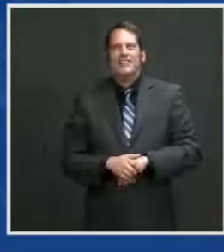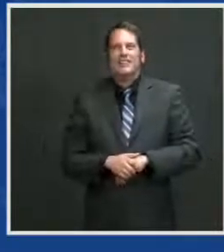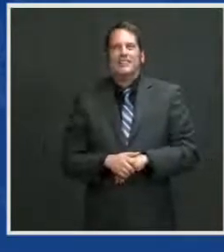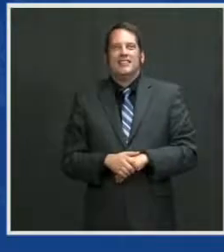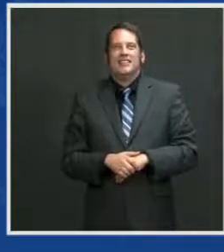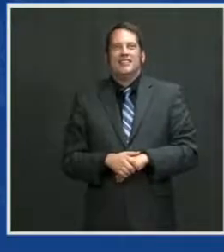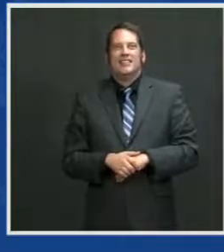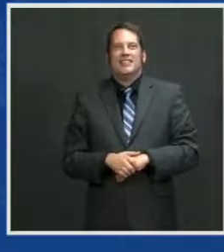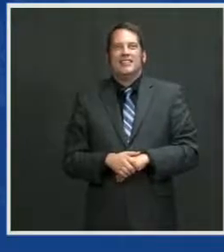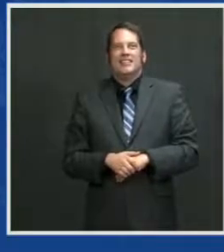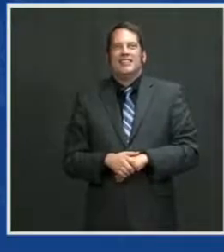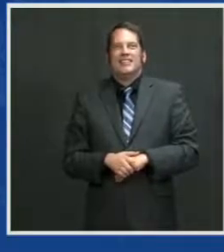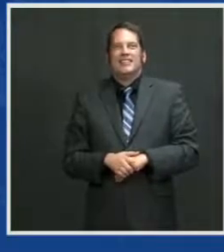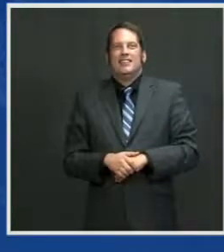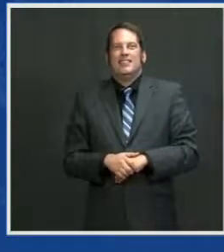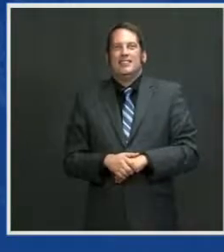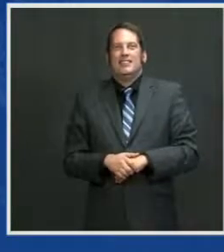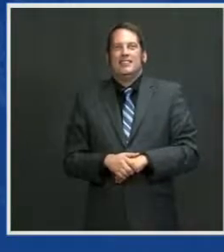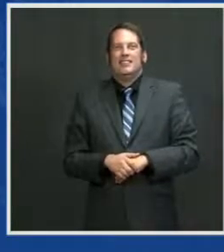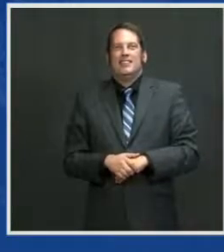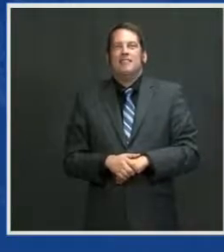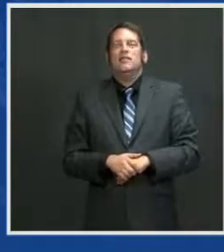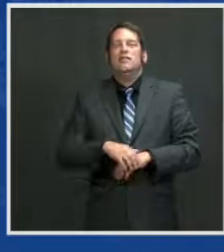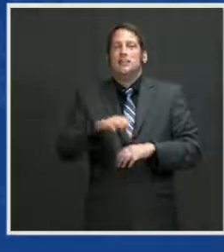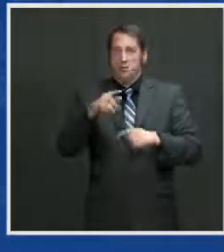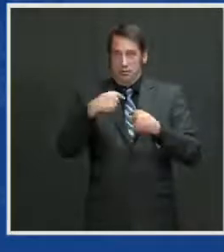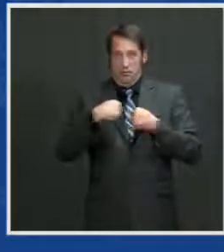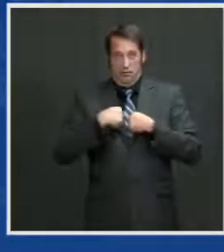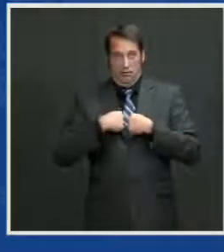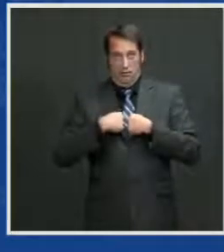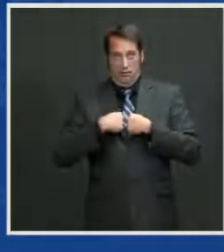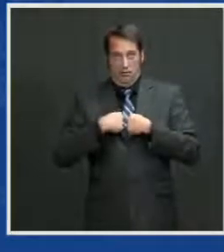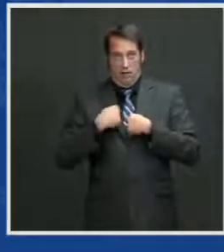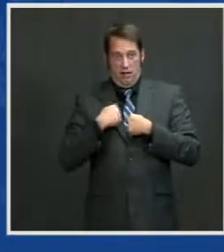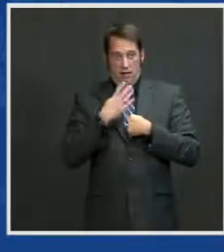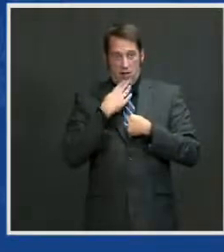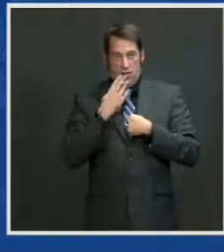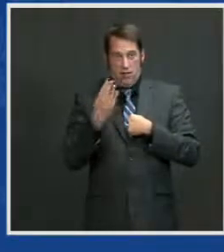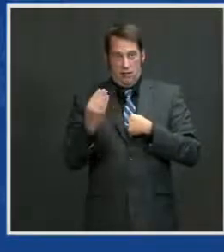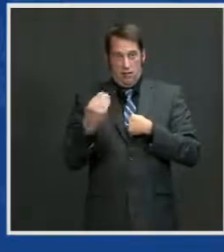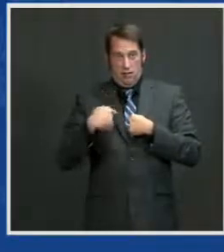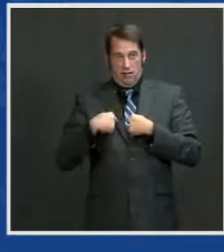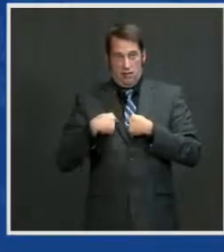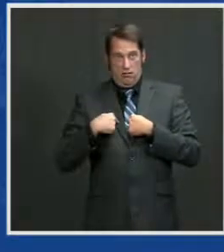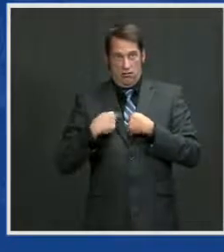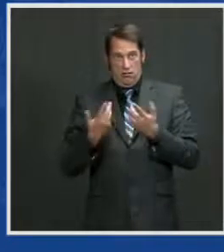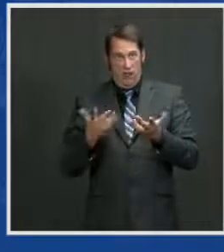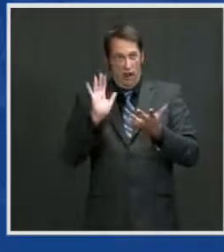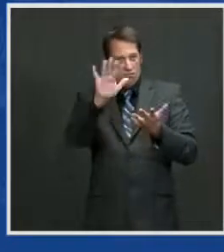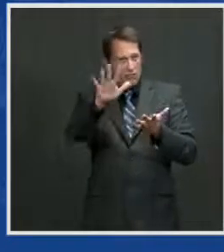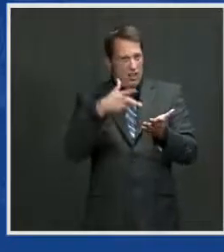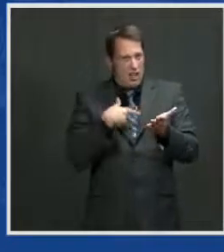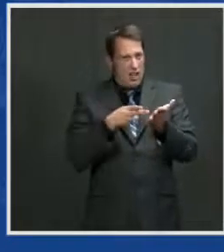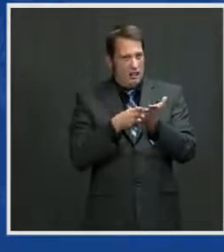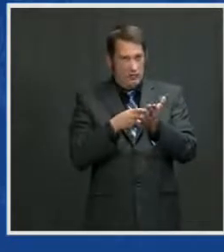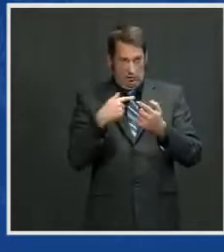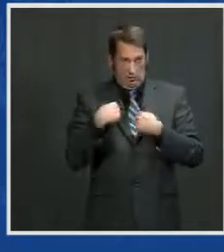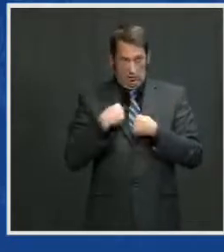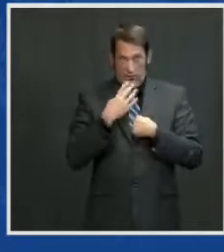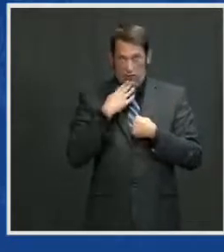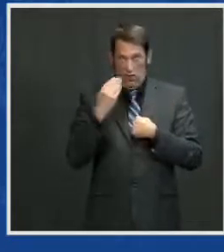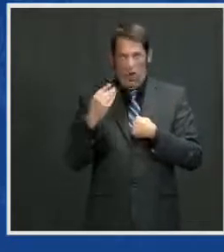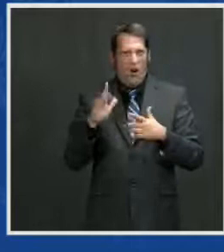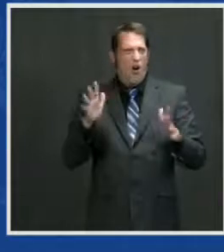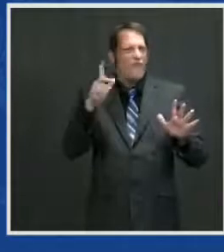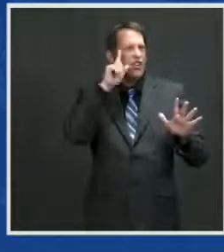When I was 14 years old, I would have been — I mean it sincerely — scared to death to